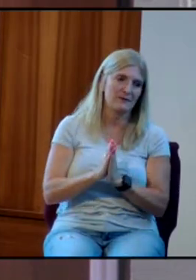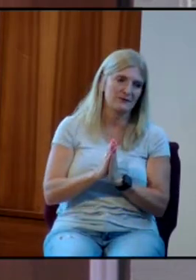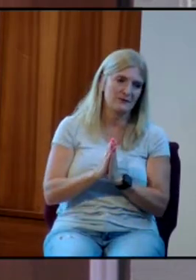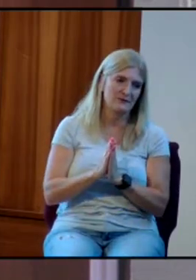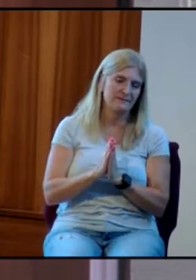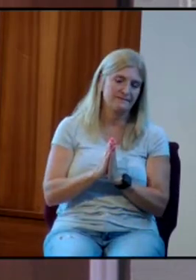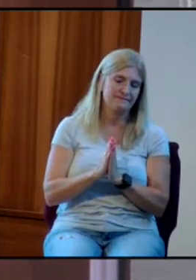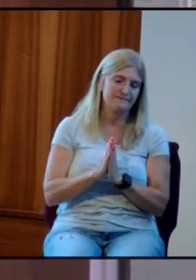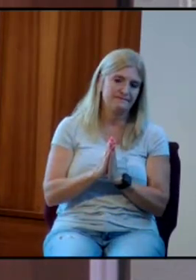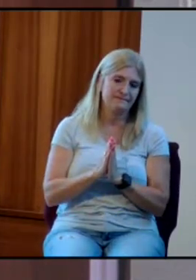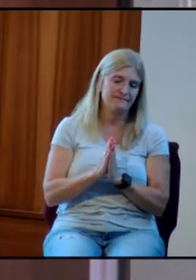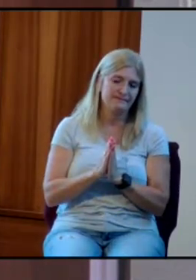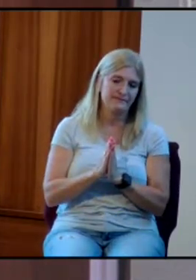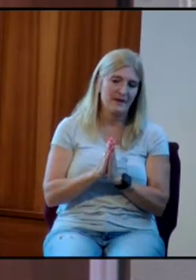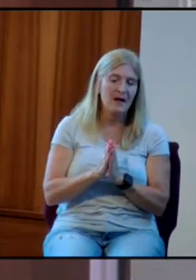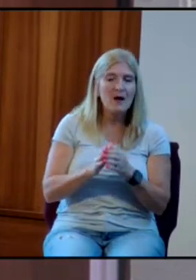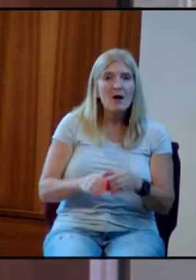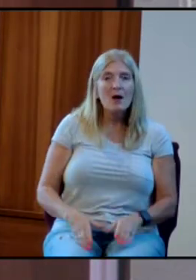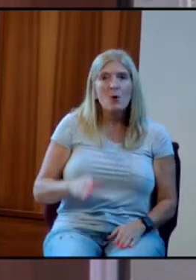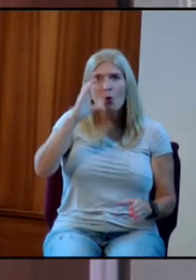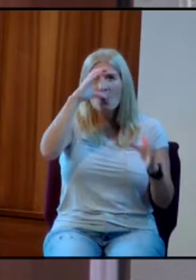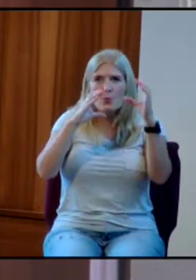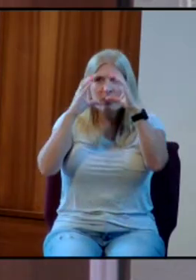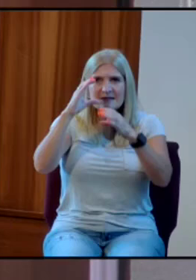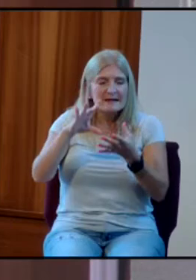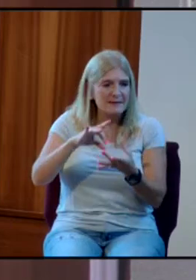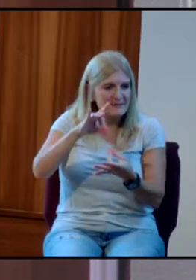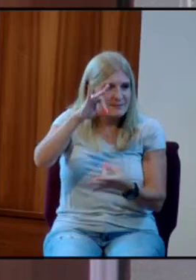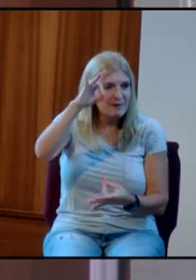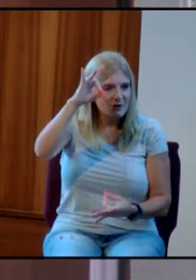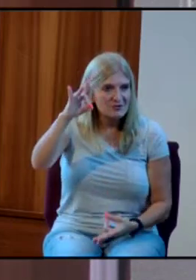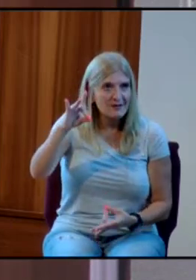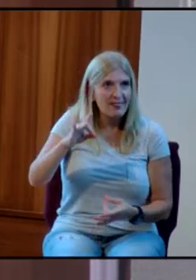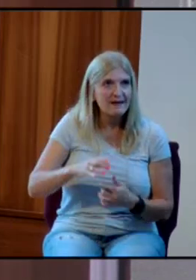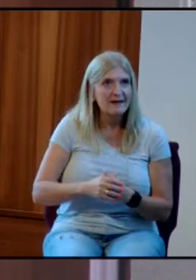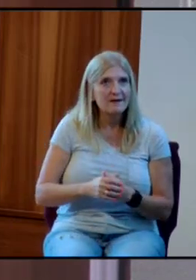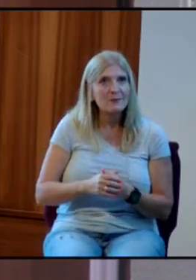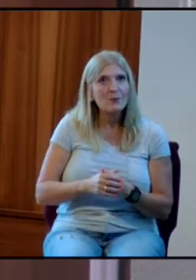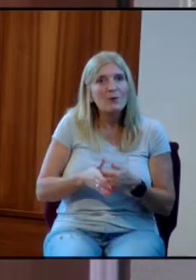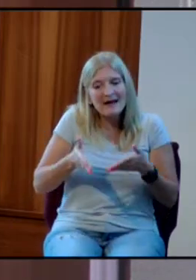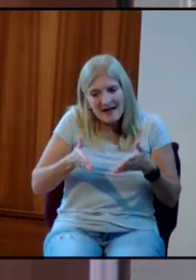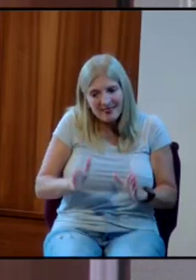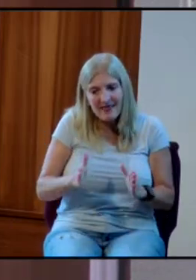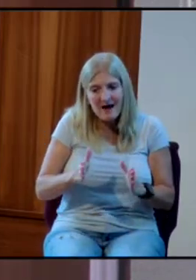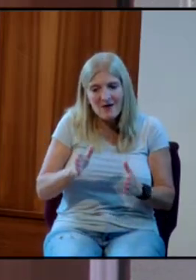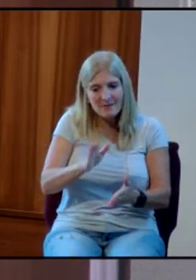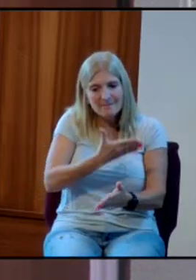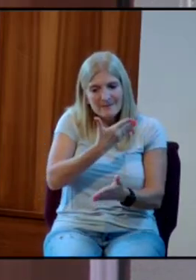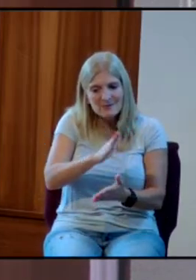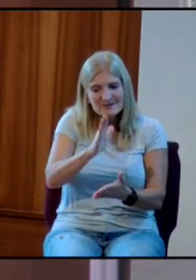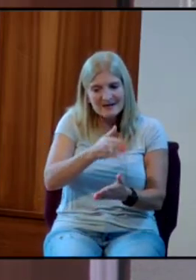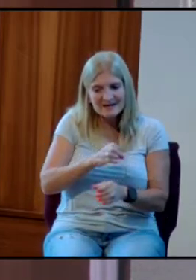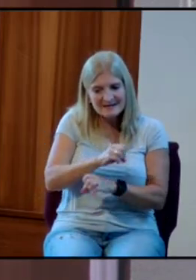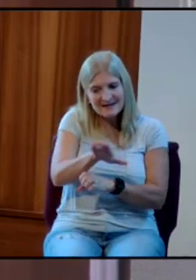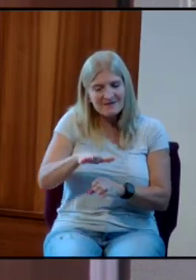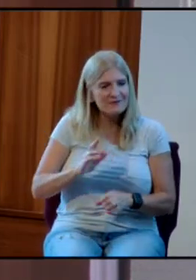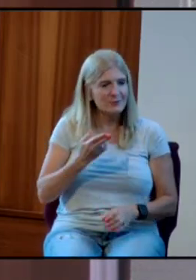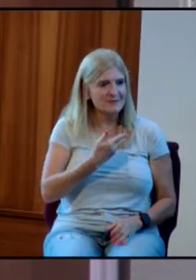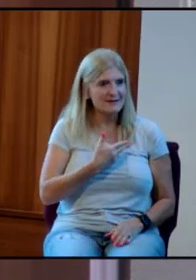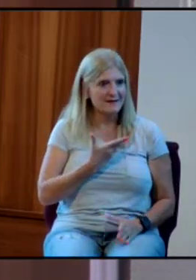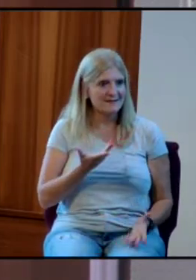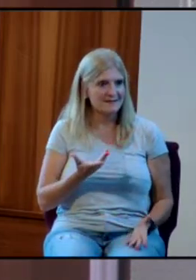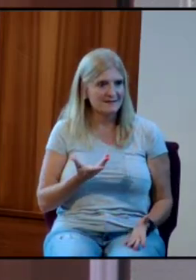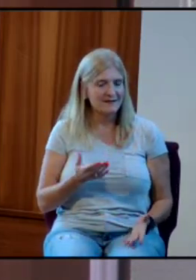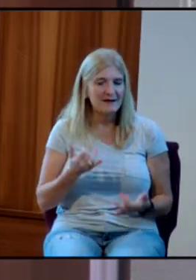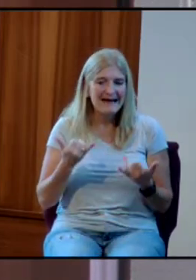We seek him spiritually when we allow the truth of music to influence us. Now, I'm not